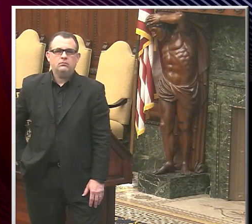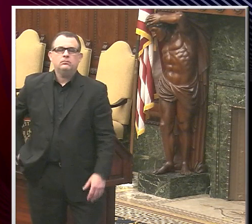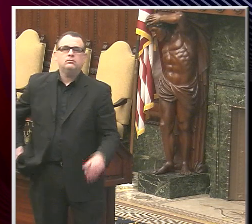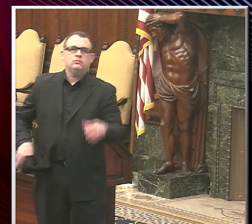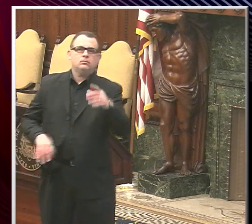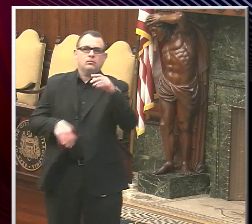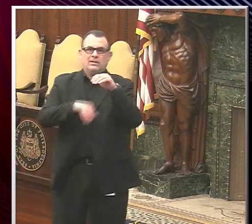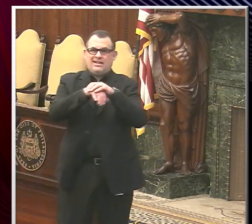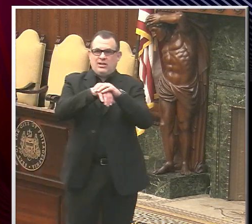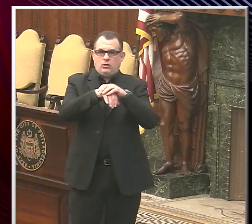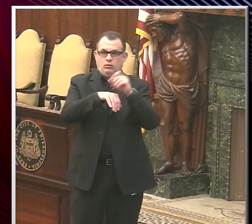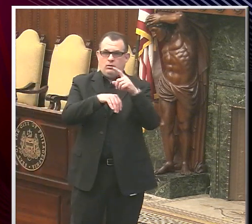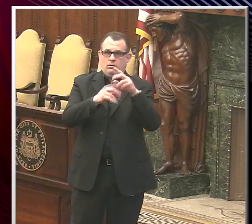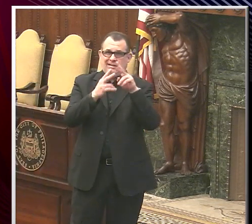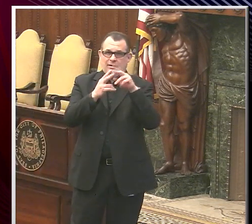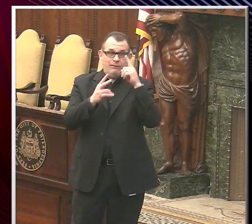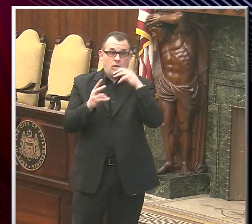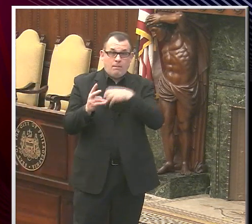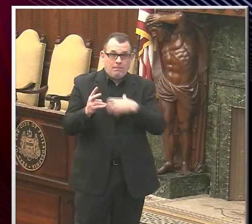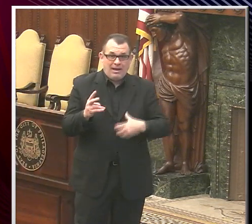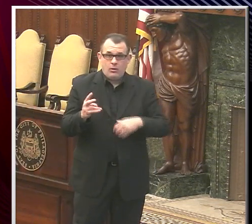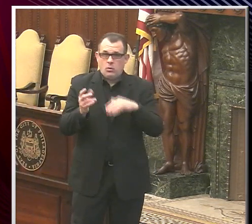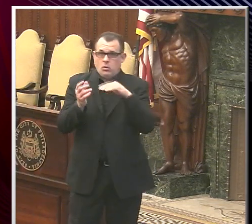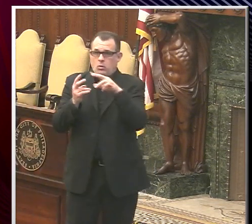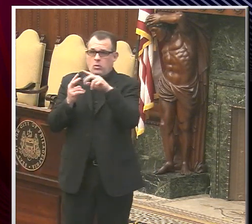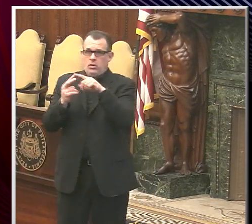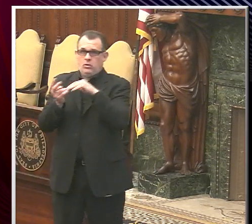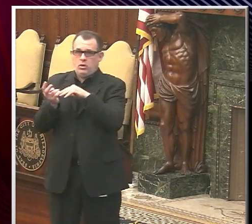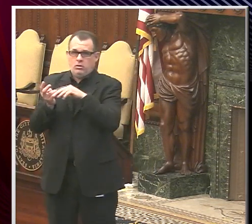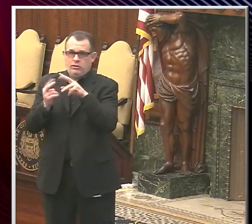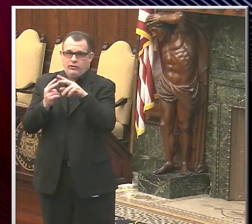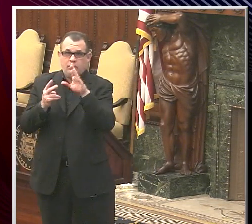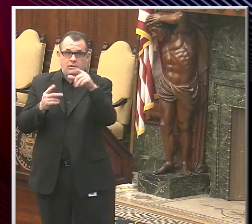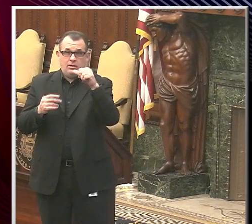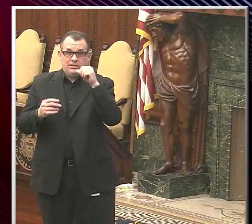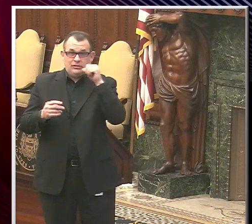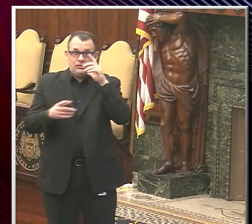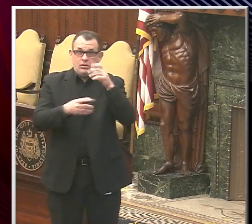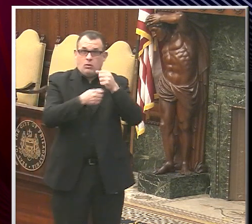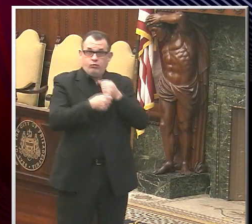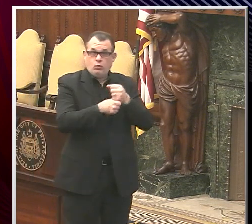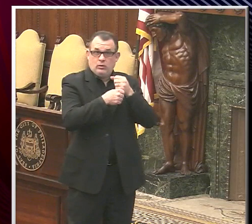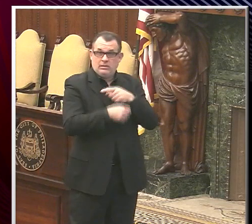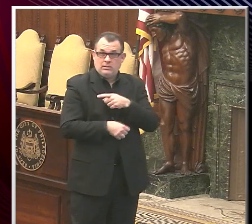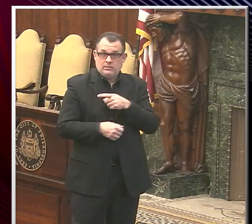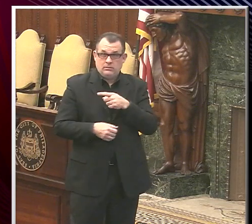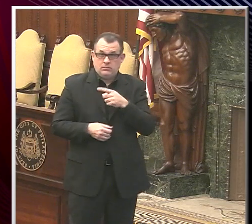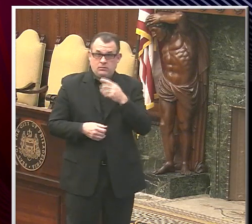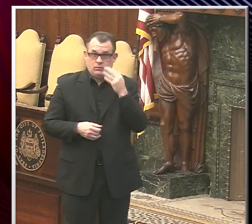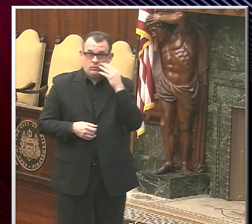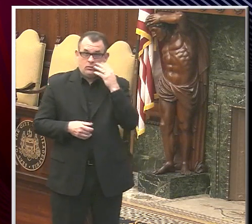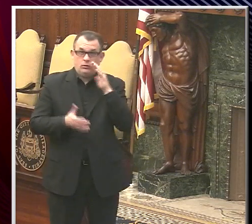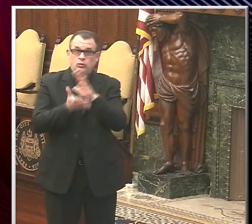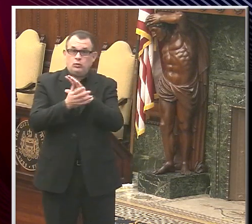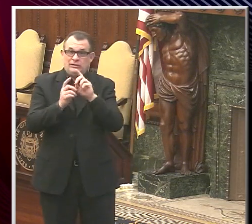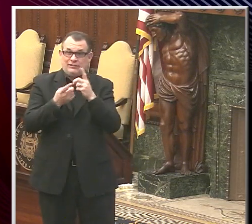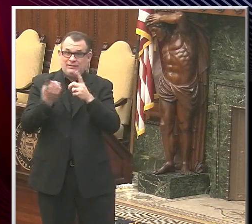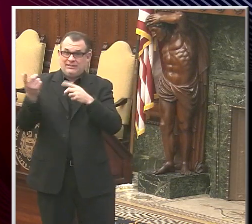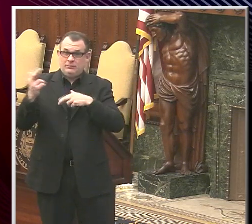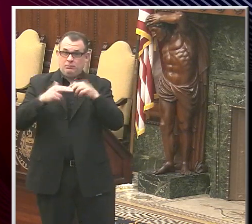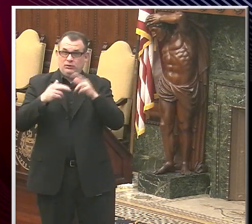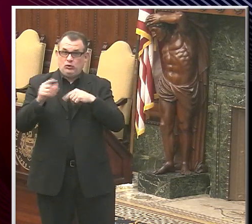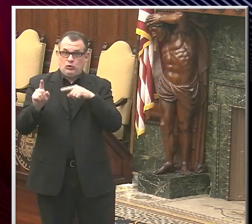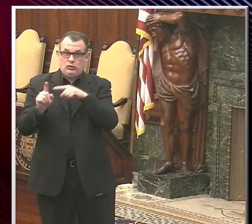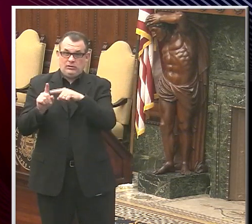that can go both for Mayor and Dr. Farley. Yesterday, we've seen some protests of teachers in front of the school district building because they don't feel